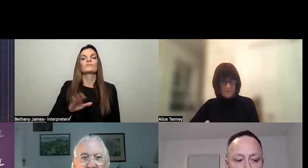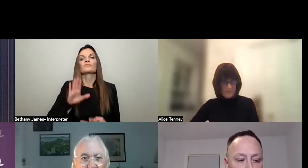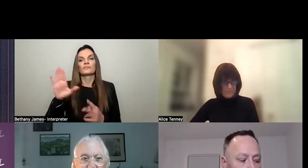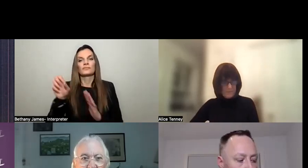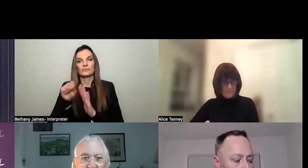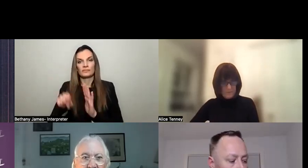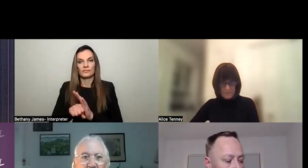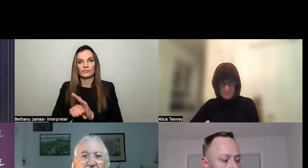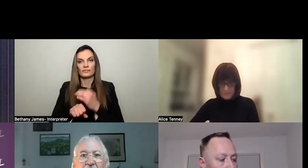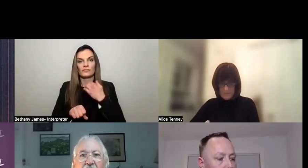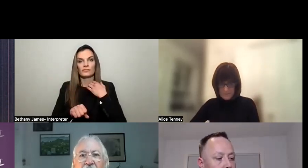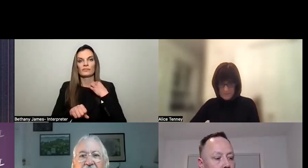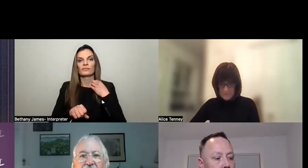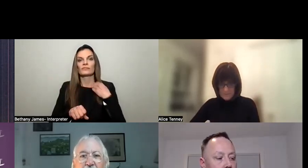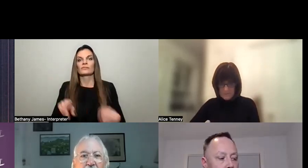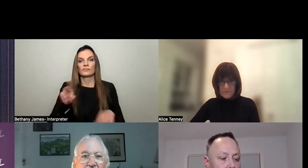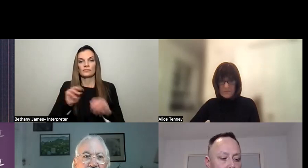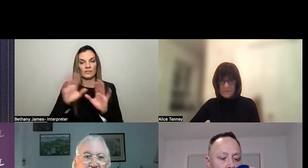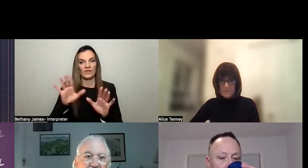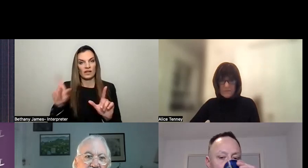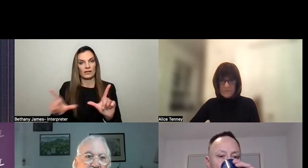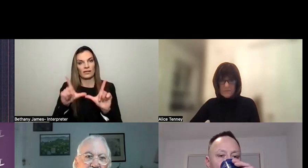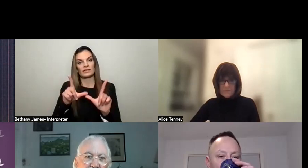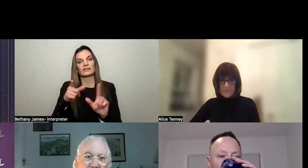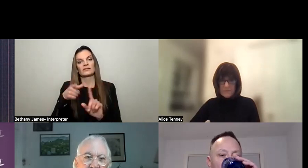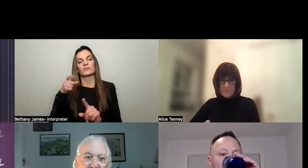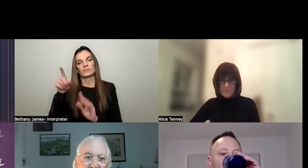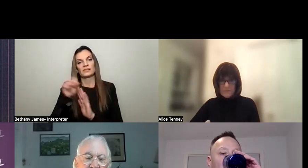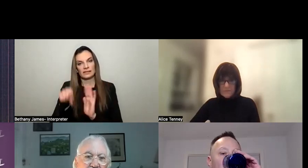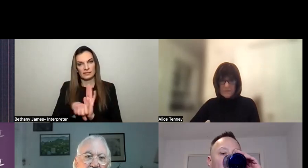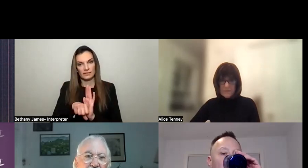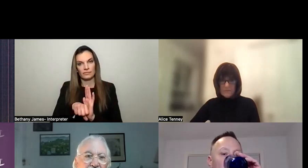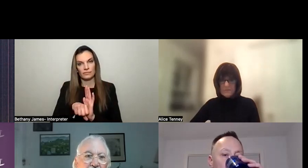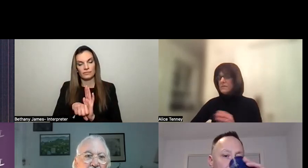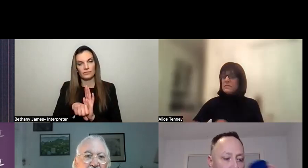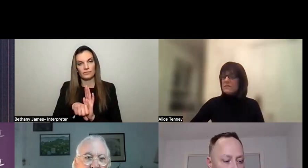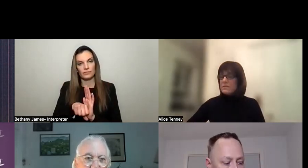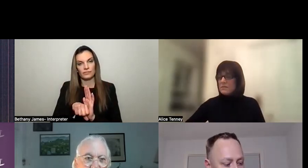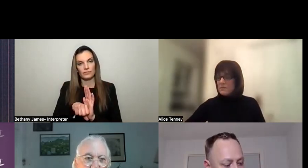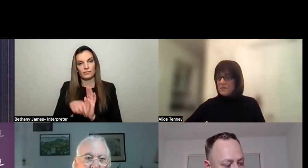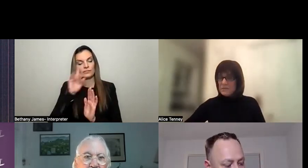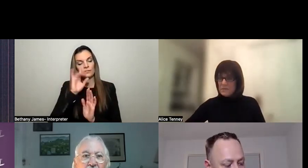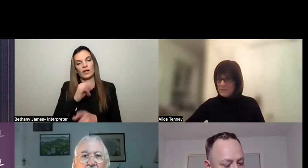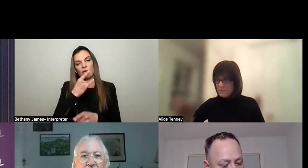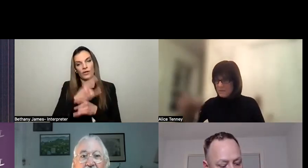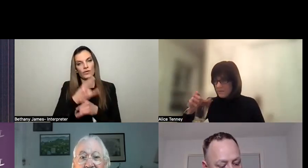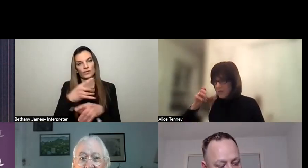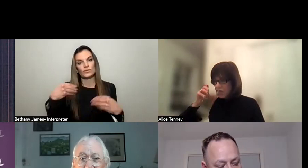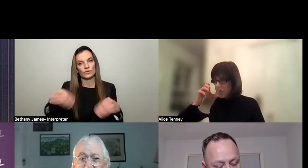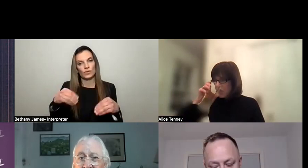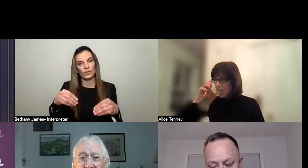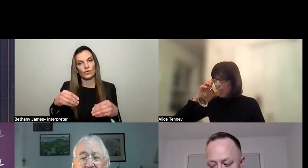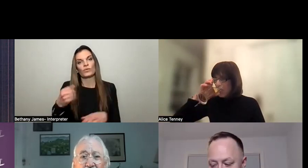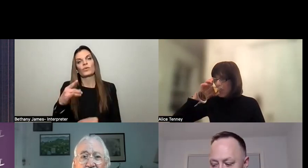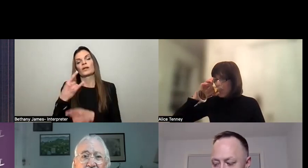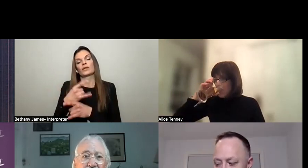um, clearly, uh, a license will come through the state much like it does, um, for a liquor store or for a liquor